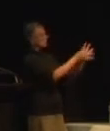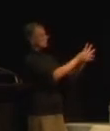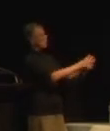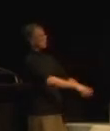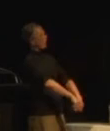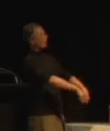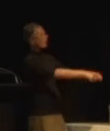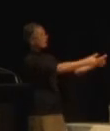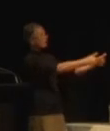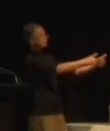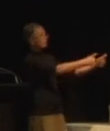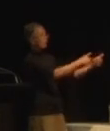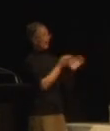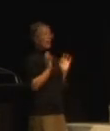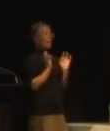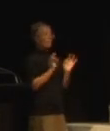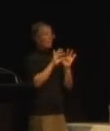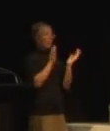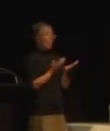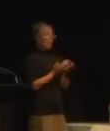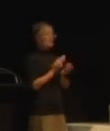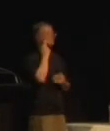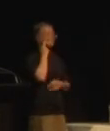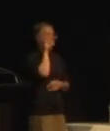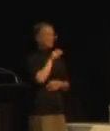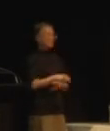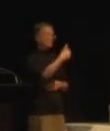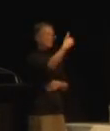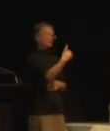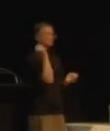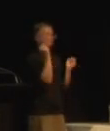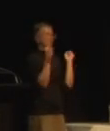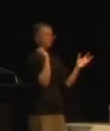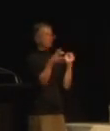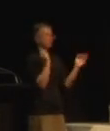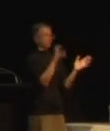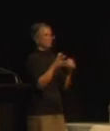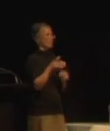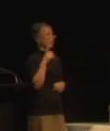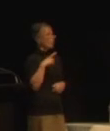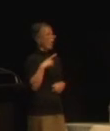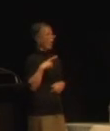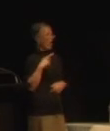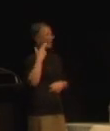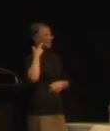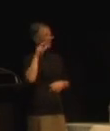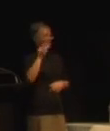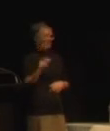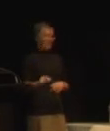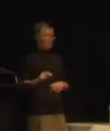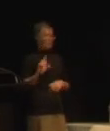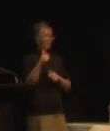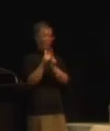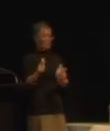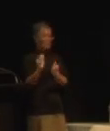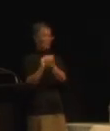the person signing would be a deaf person. This is because a deaf person has learnt NZSL as their first language,